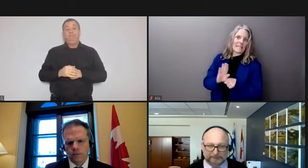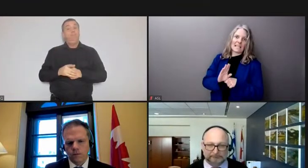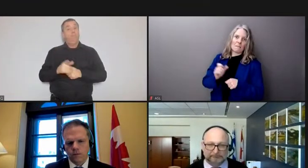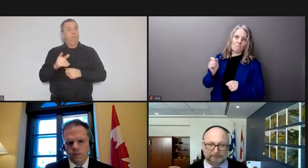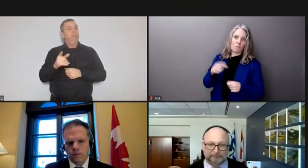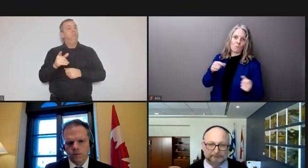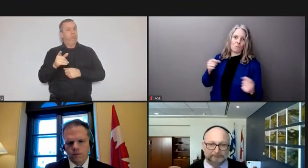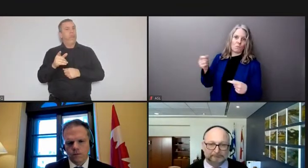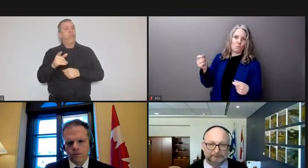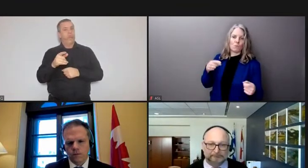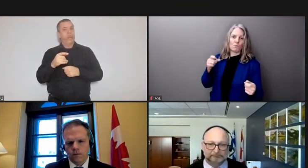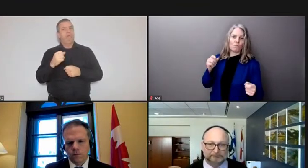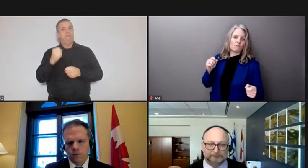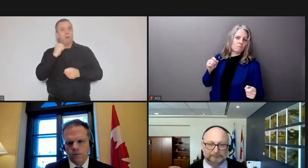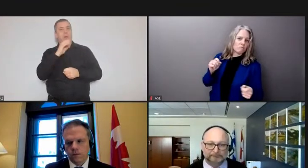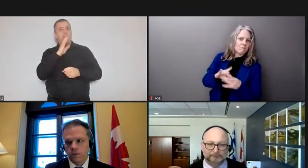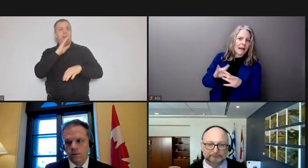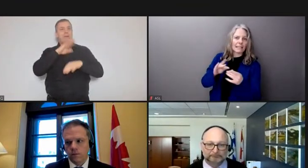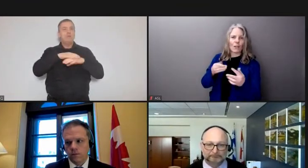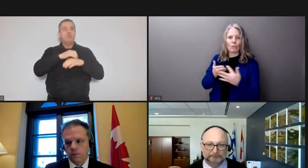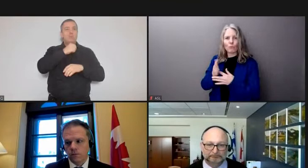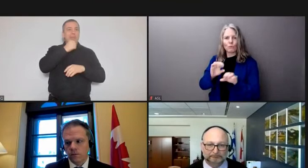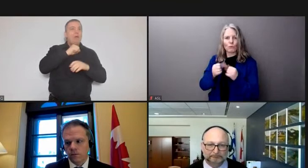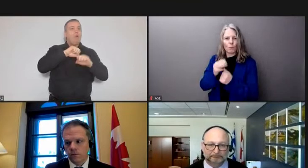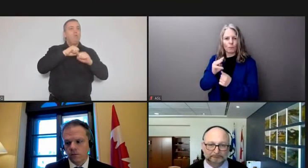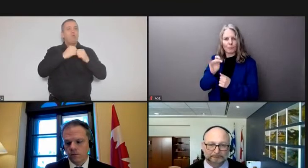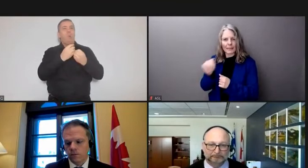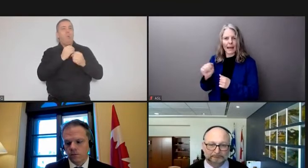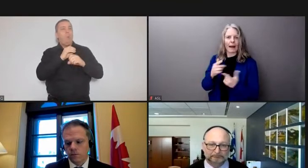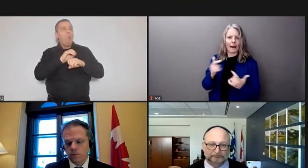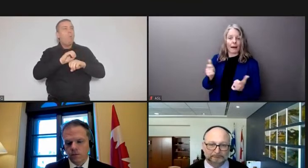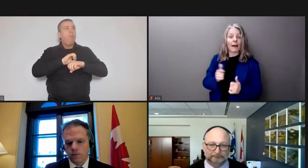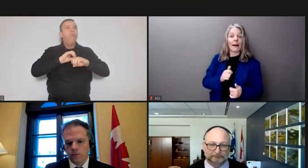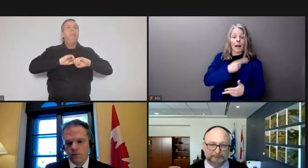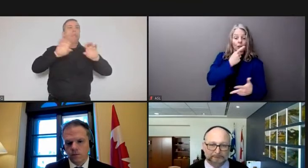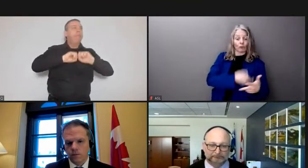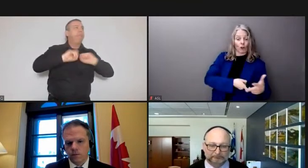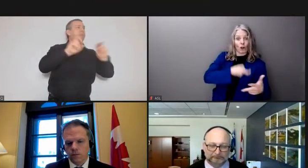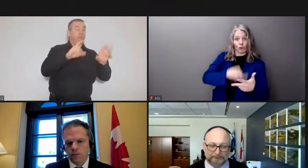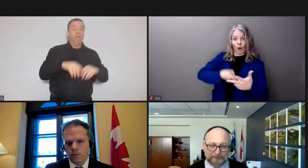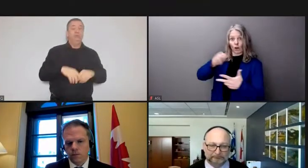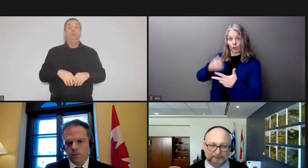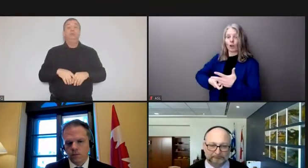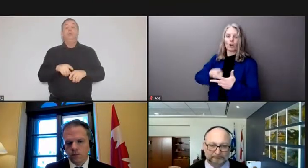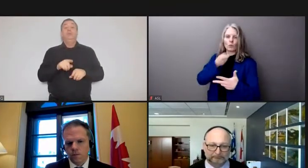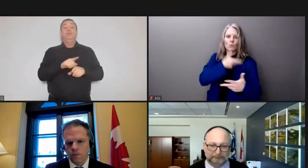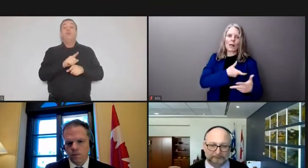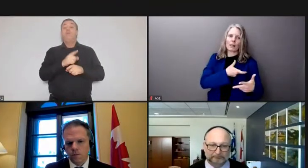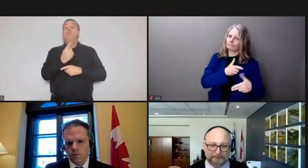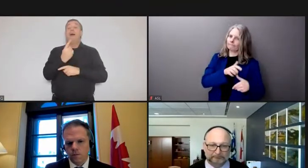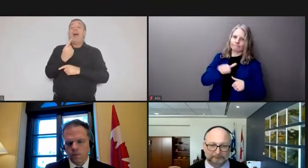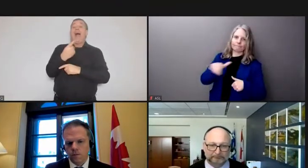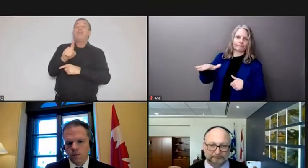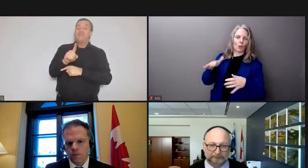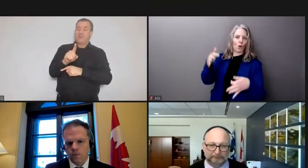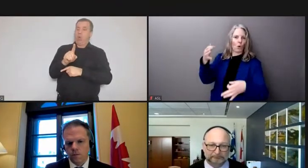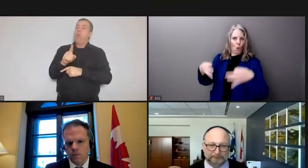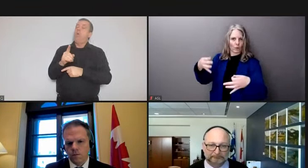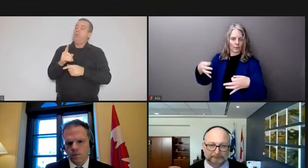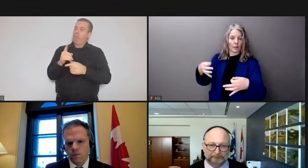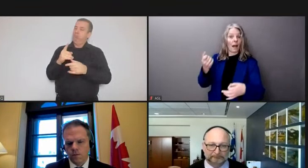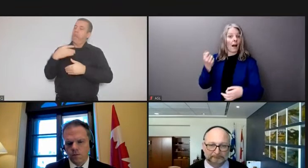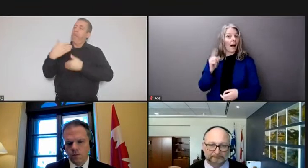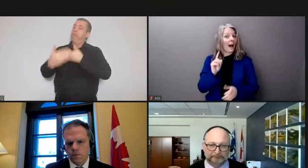and the charges that are laid will play out in court independently I would point out again it is not the job of the government